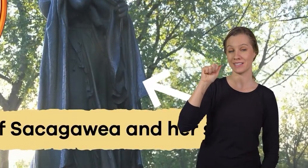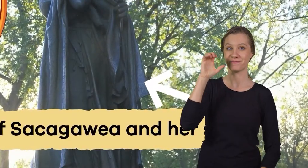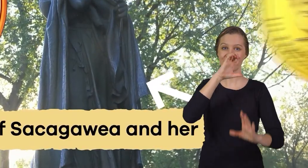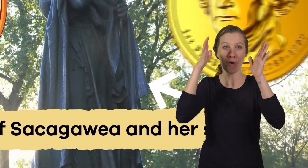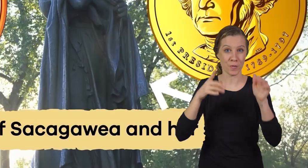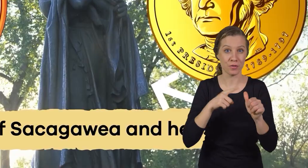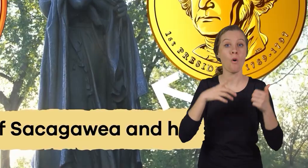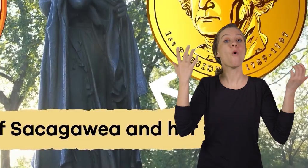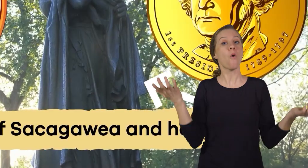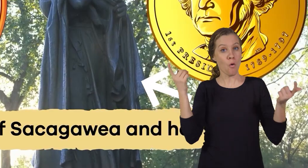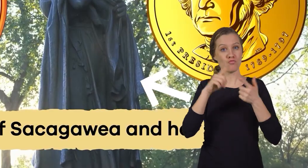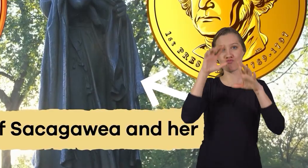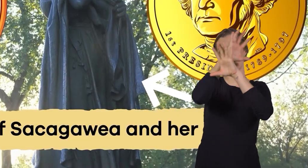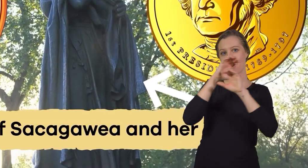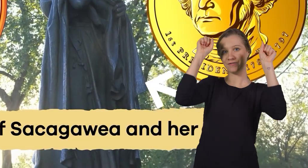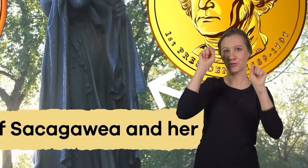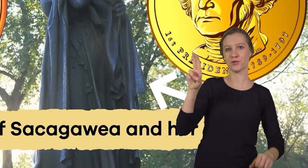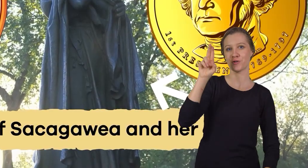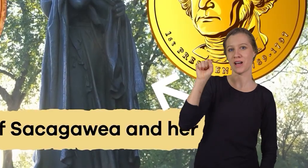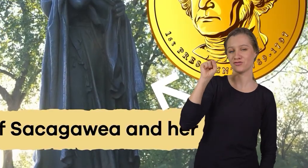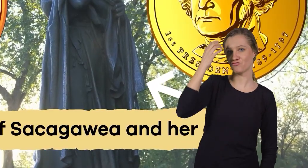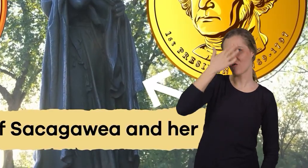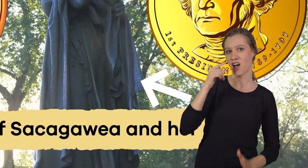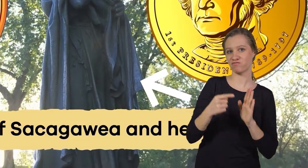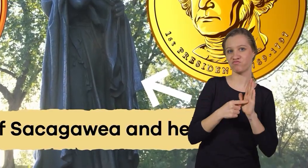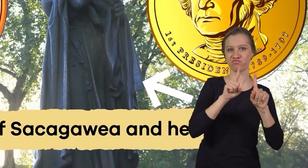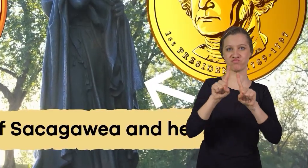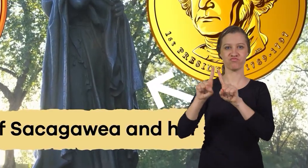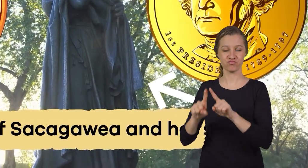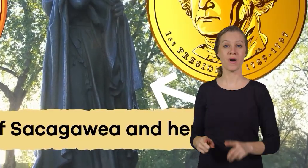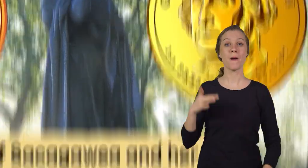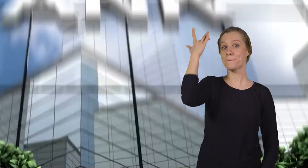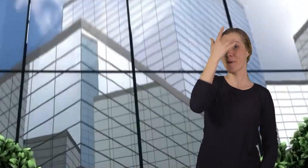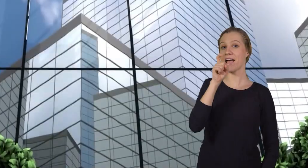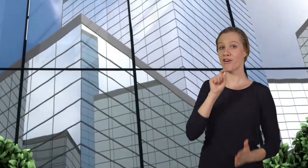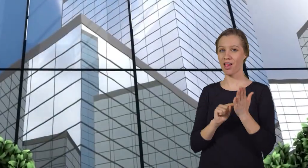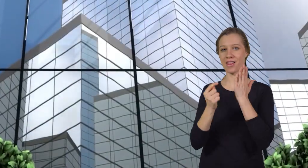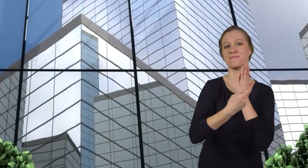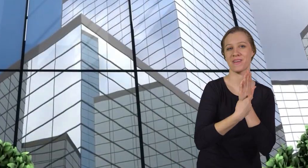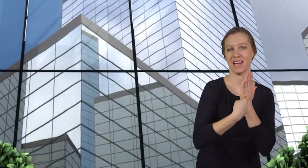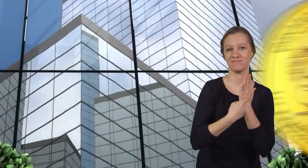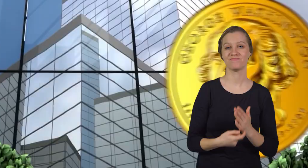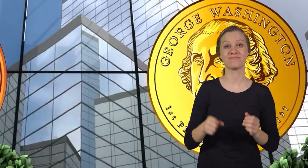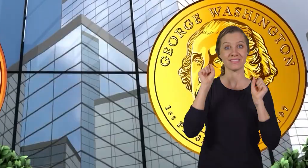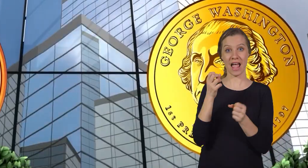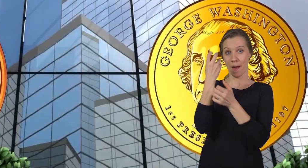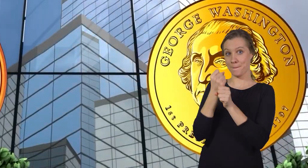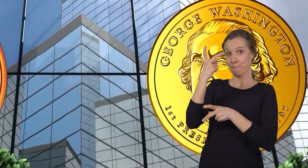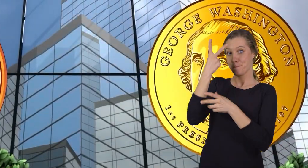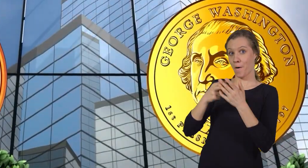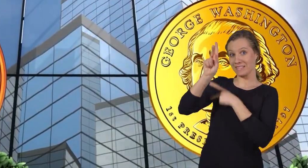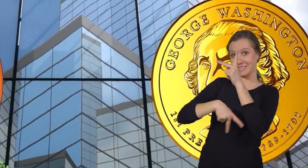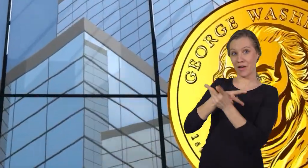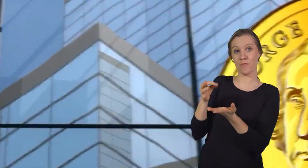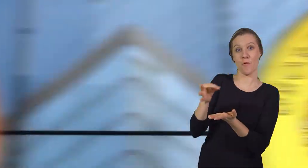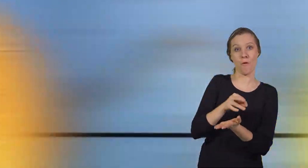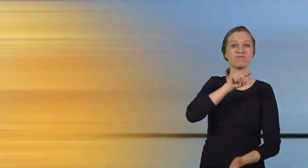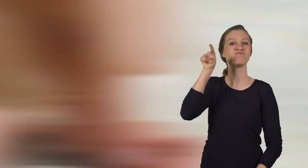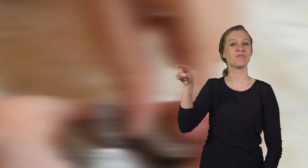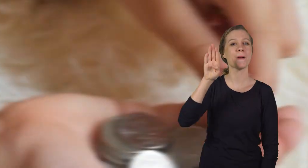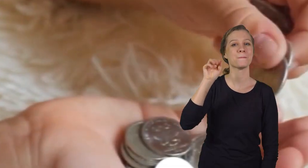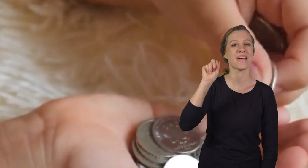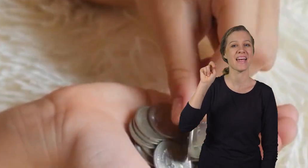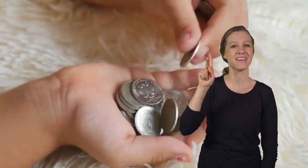or the Presidents of the United States on the front and a bald eagle on the back. You can get both of these types of coins at the bank.